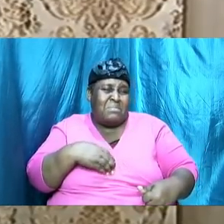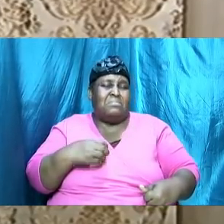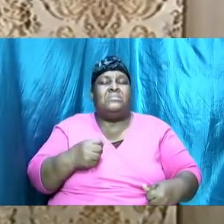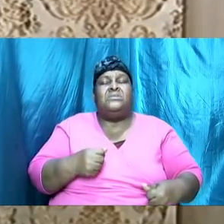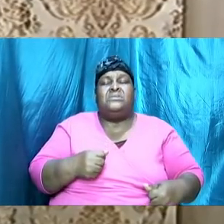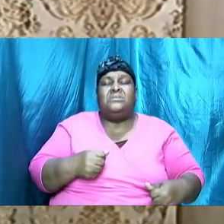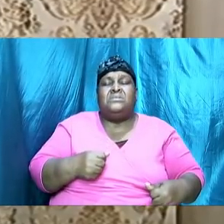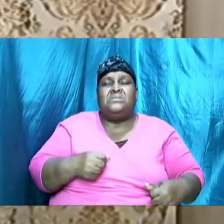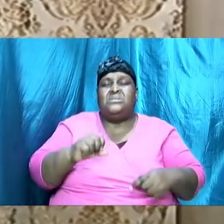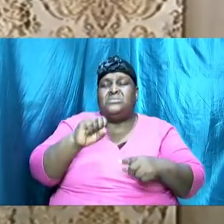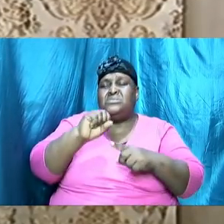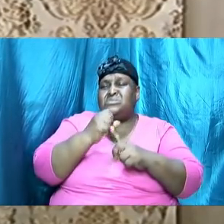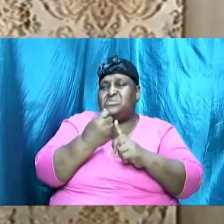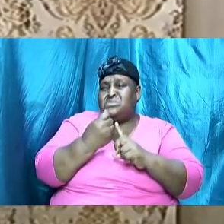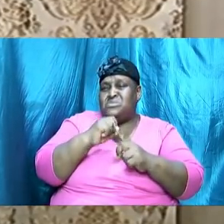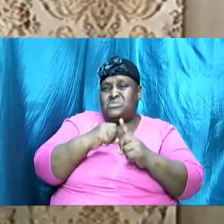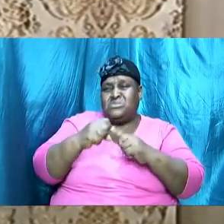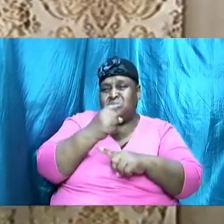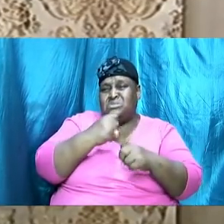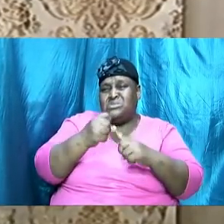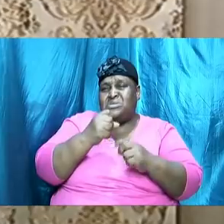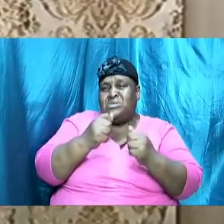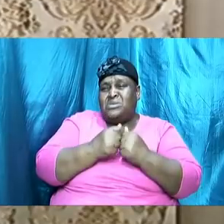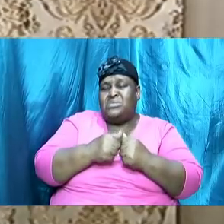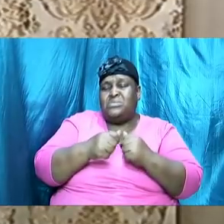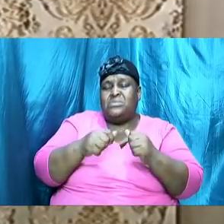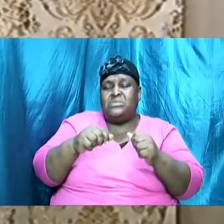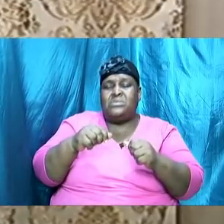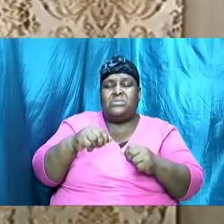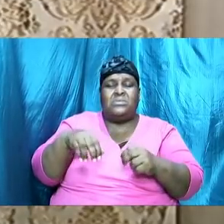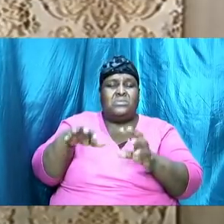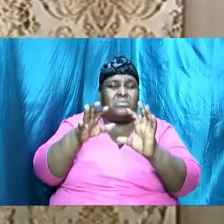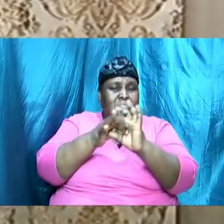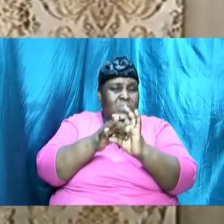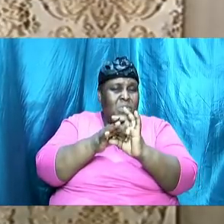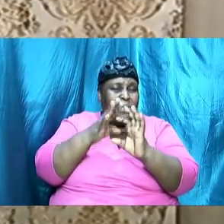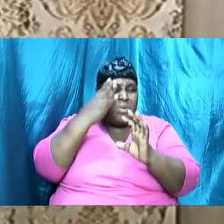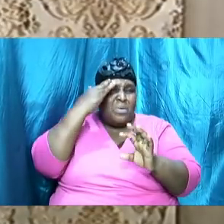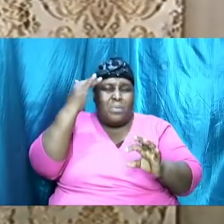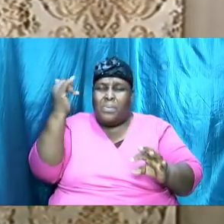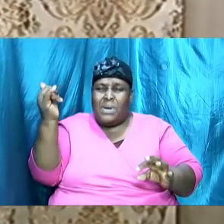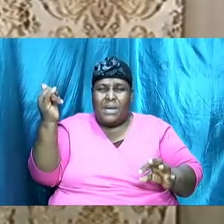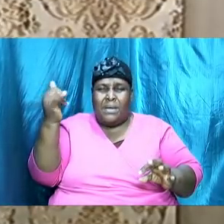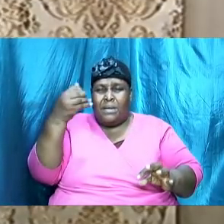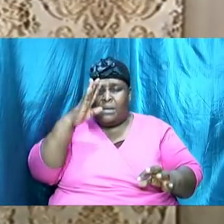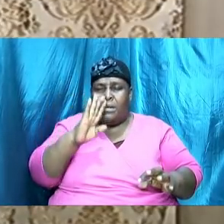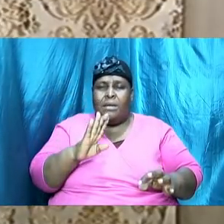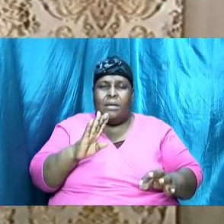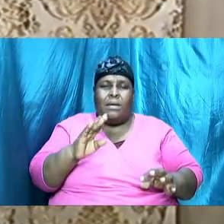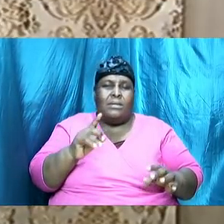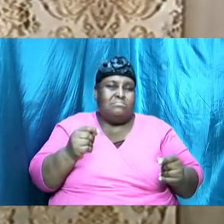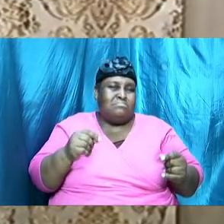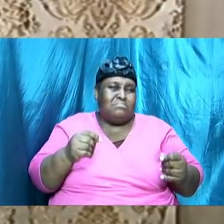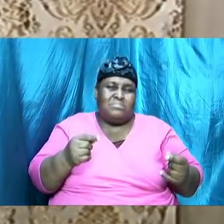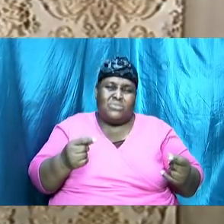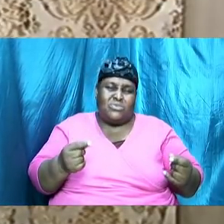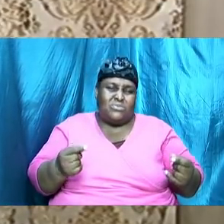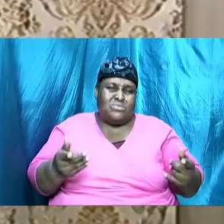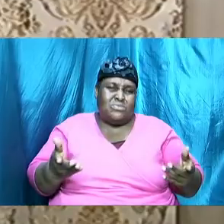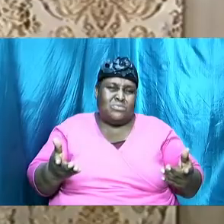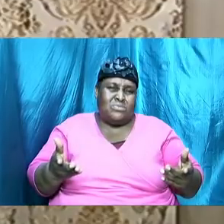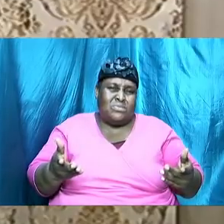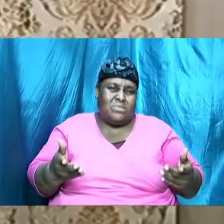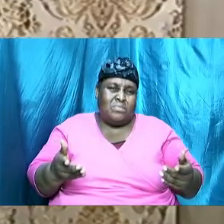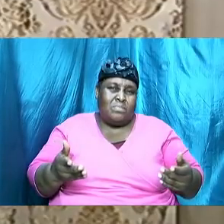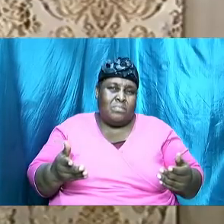relationships. Why? Why did God do that? The question is asked. But, did God